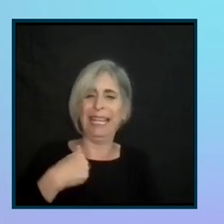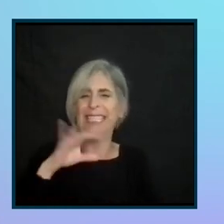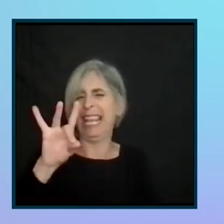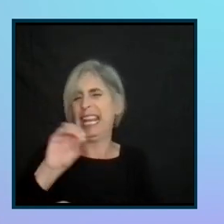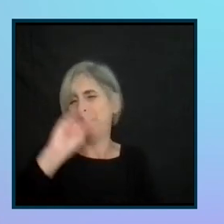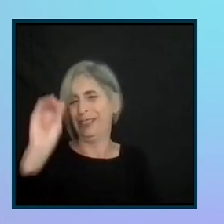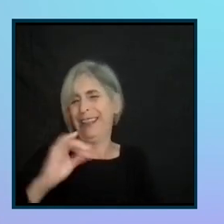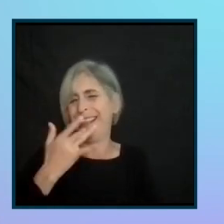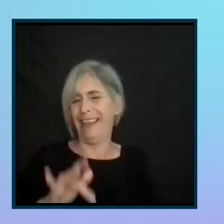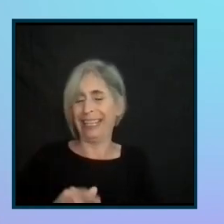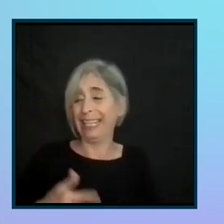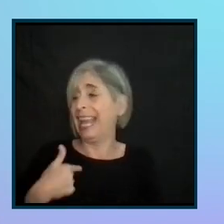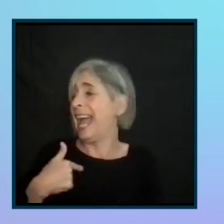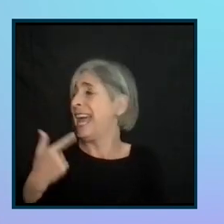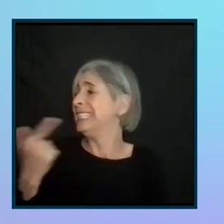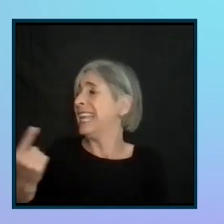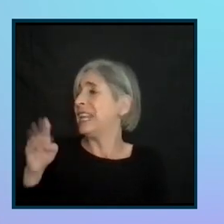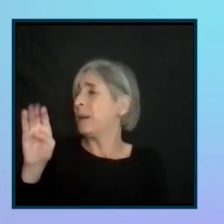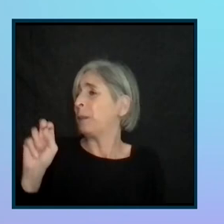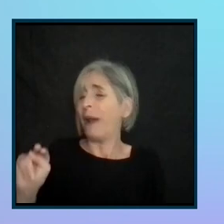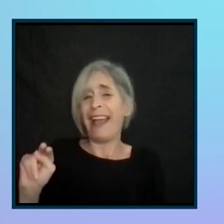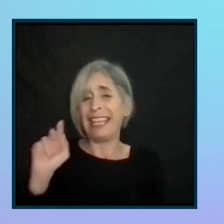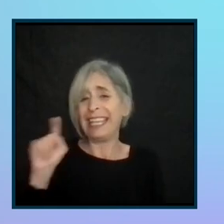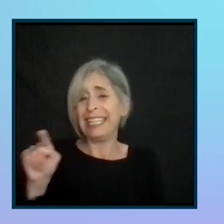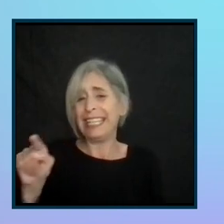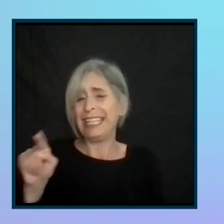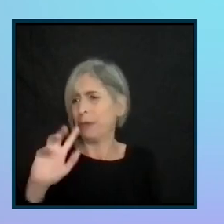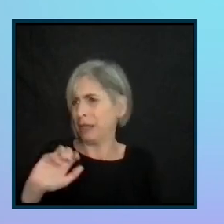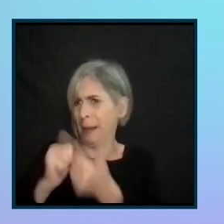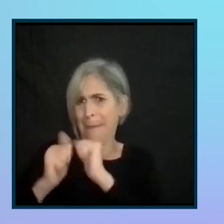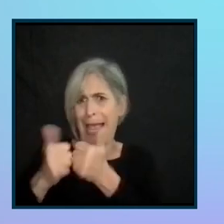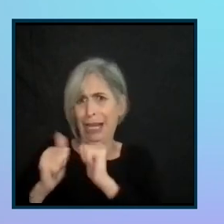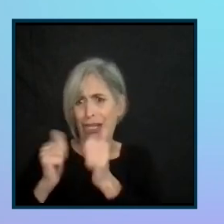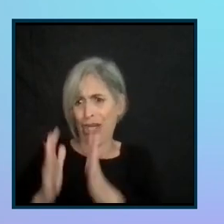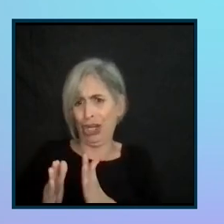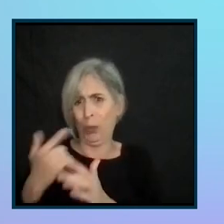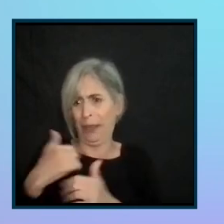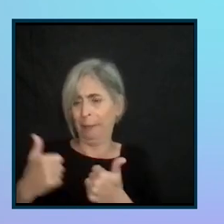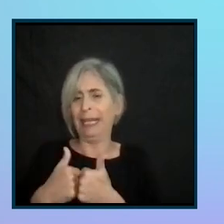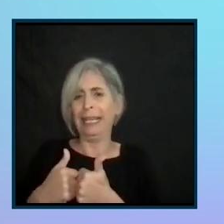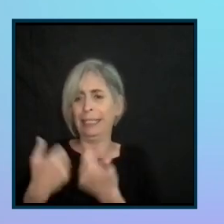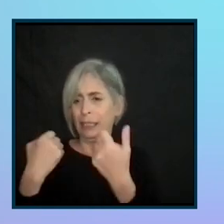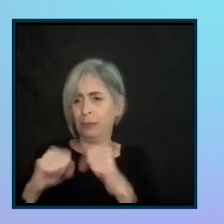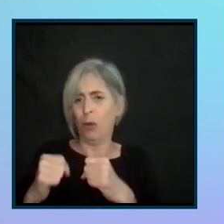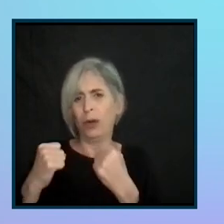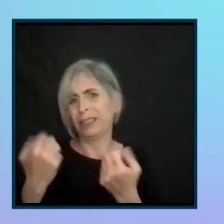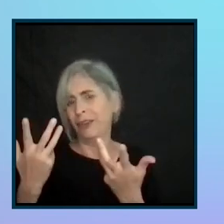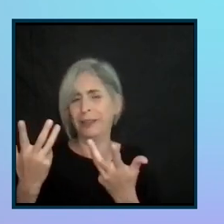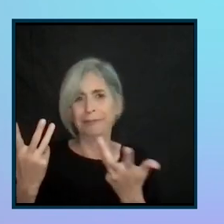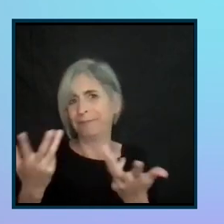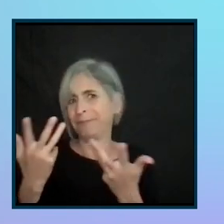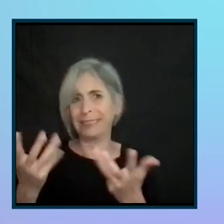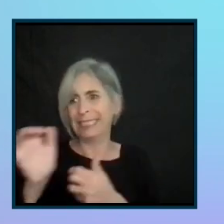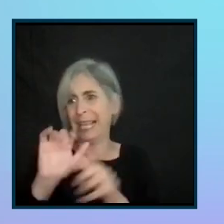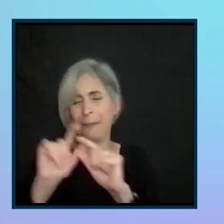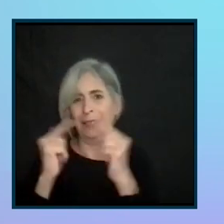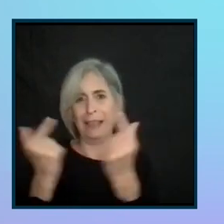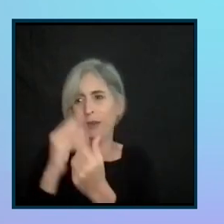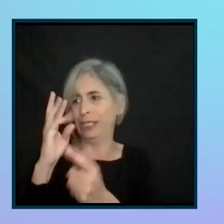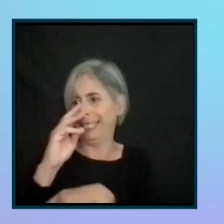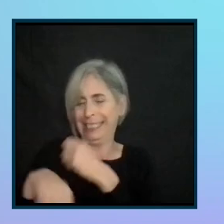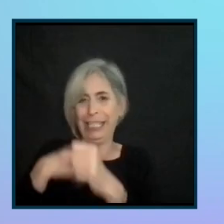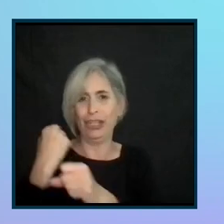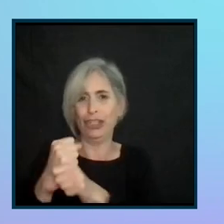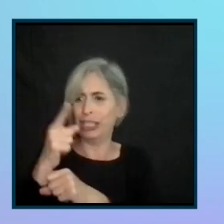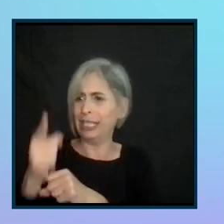Like I said, Brian's been a competitor. We've been playing this sport for the last, you we've been playing in the same league for six years and